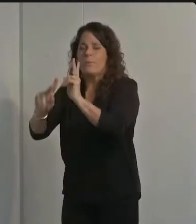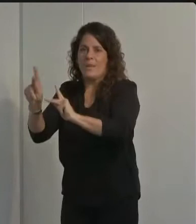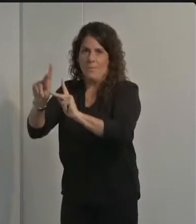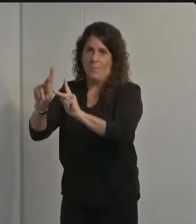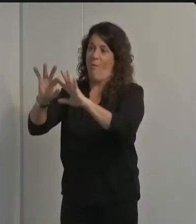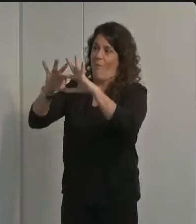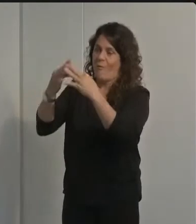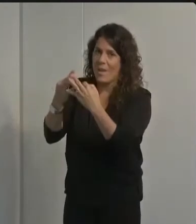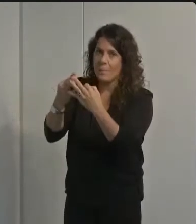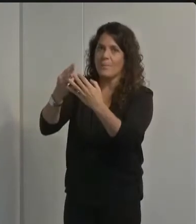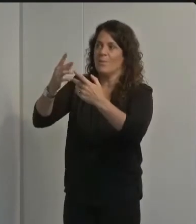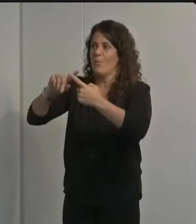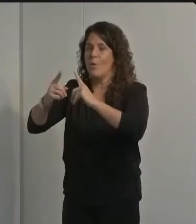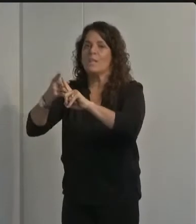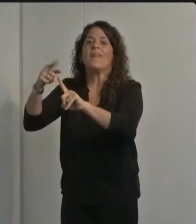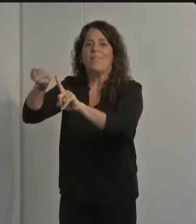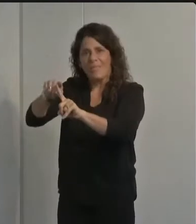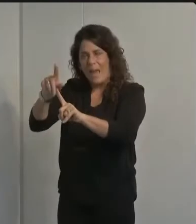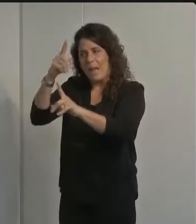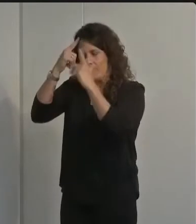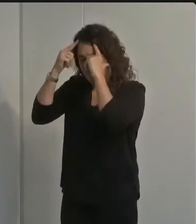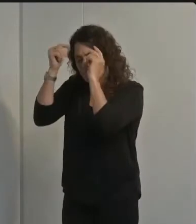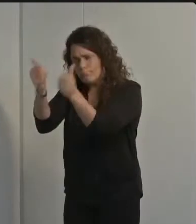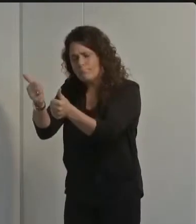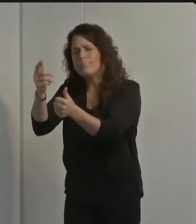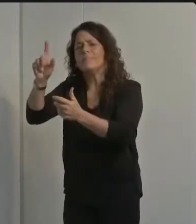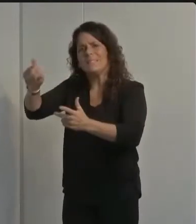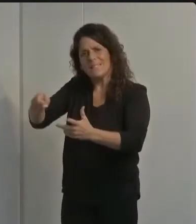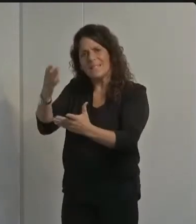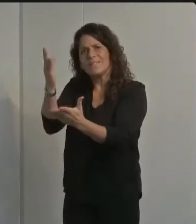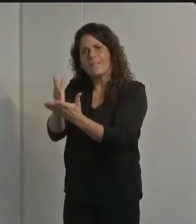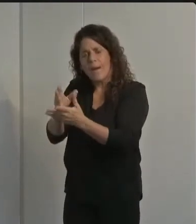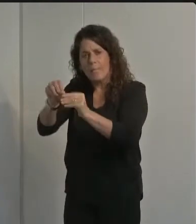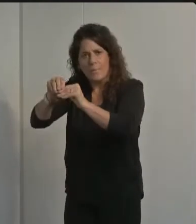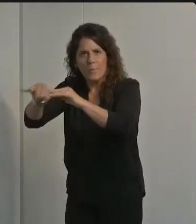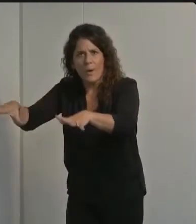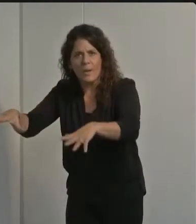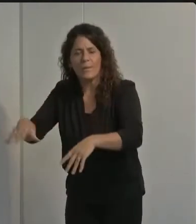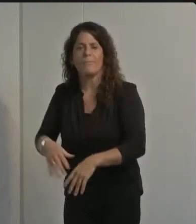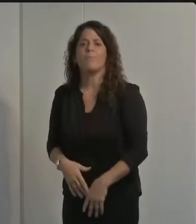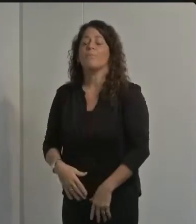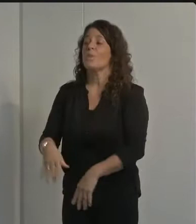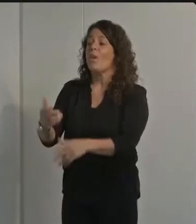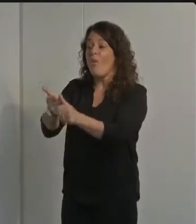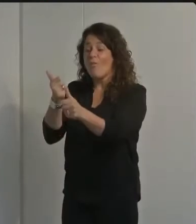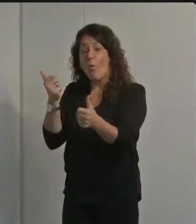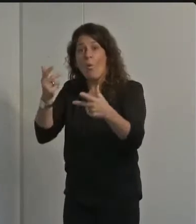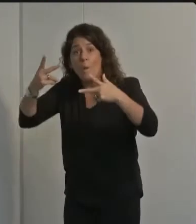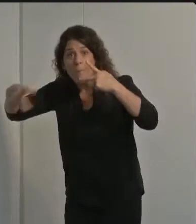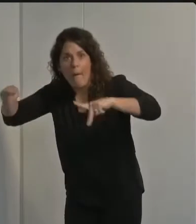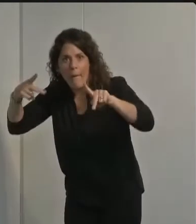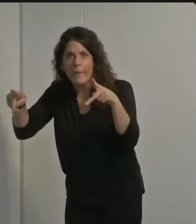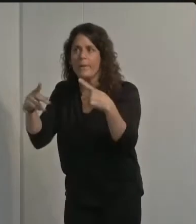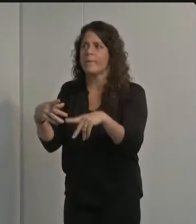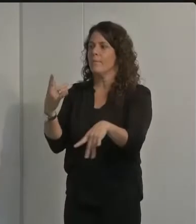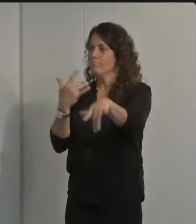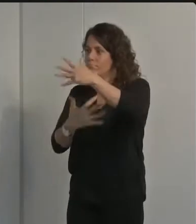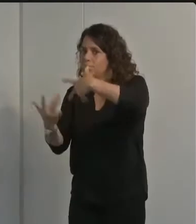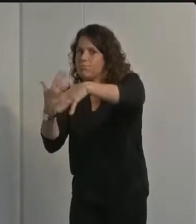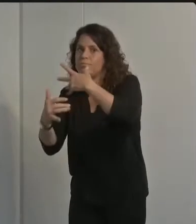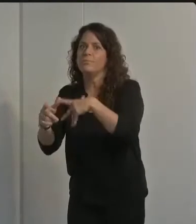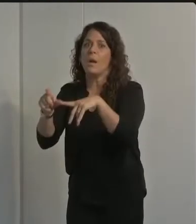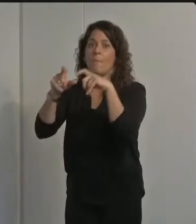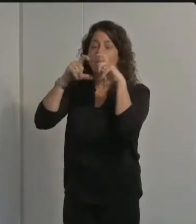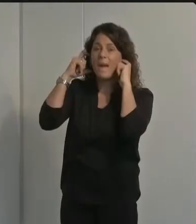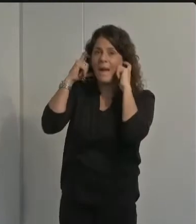stop the spread of covet 19. that means stop having parties wear a mask and don't just practice social distancing or physical distancing do